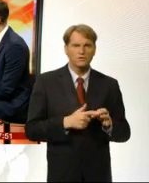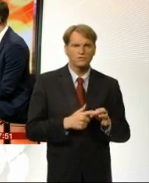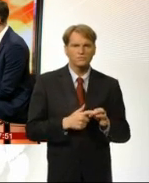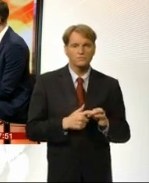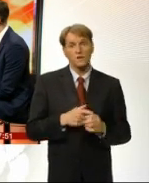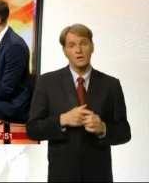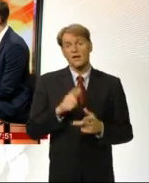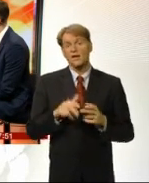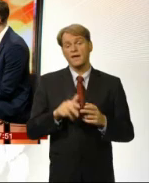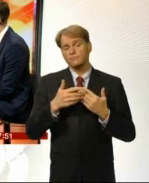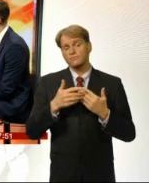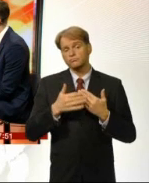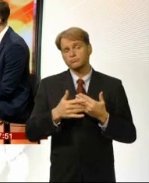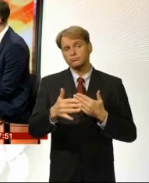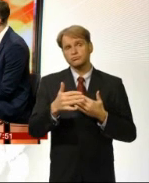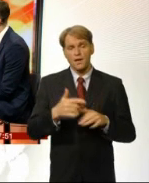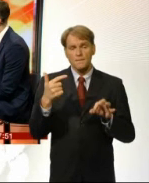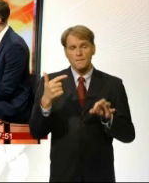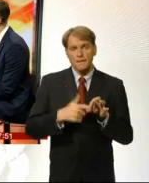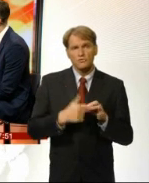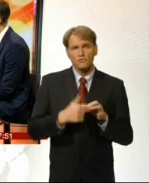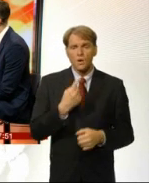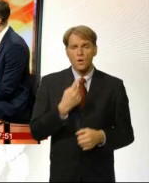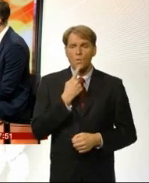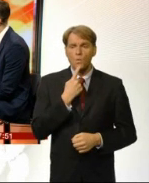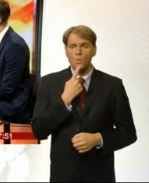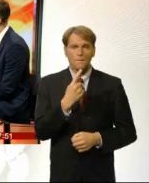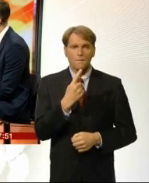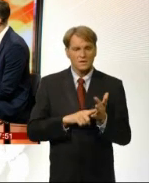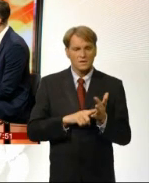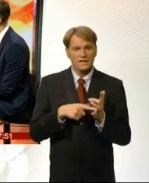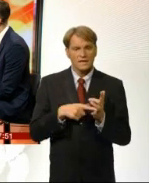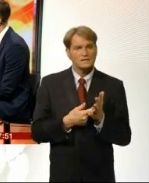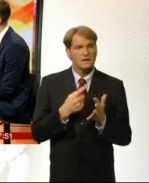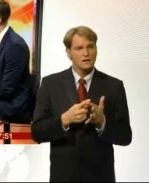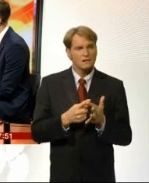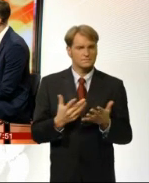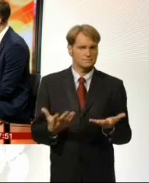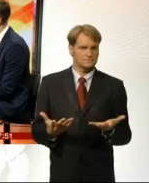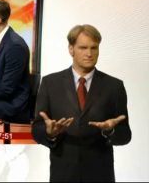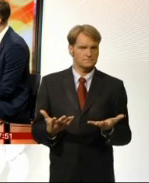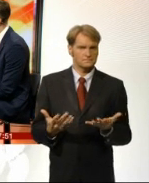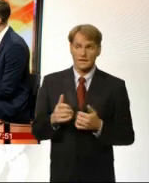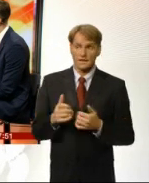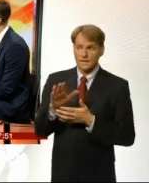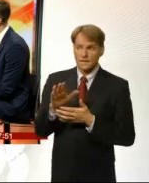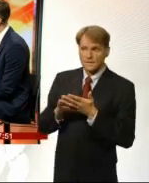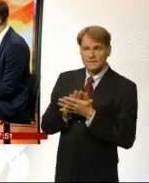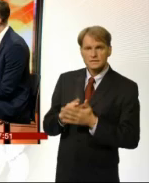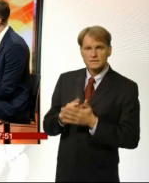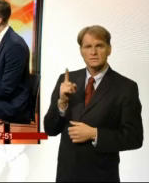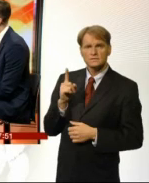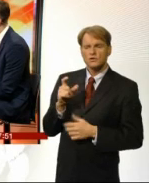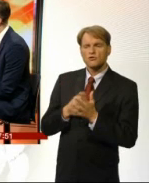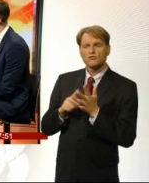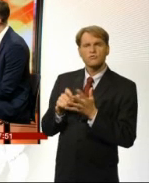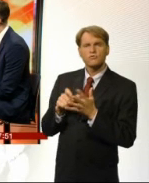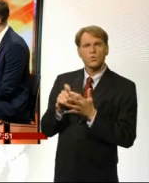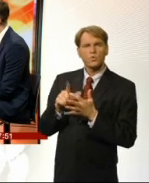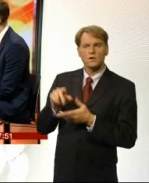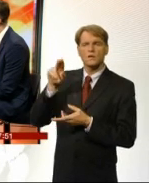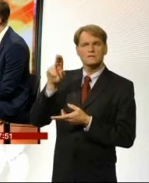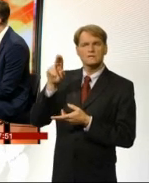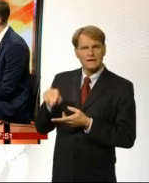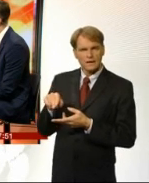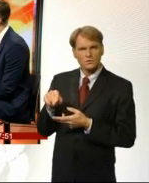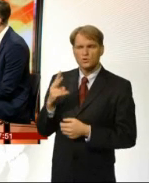number that people are talking, very roughly crude oil would fall two and a half dollars a barrel. That's equivalent to one